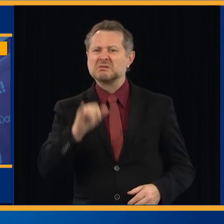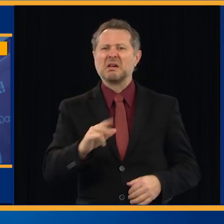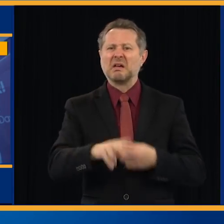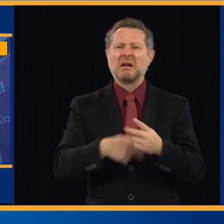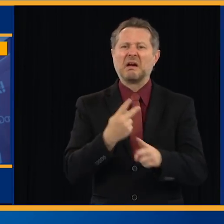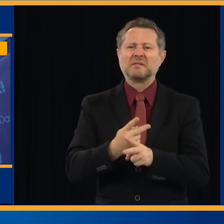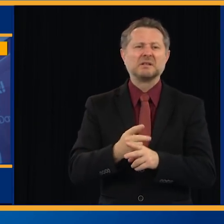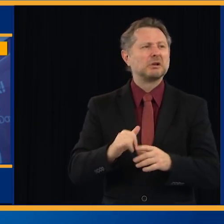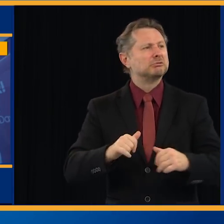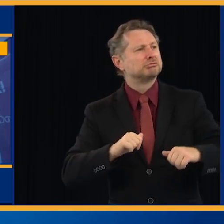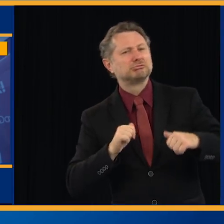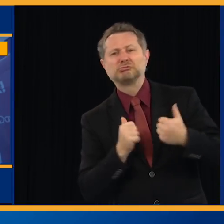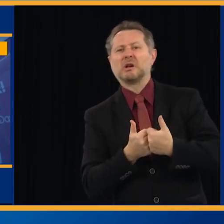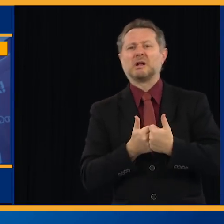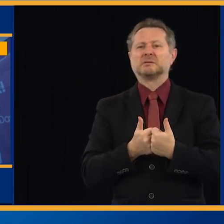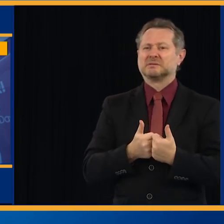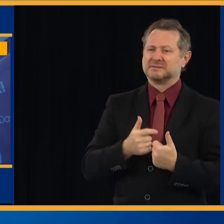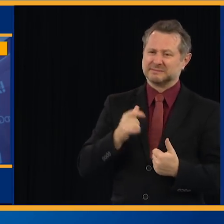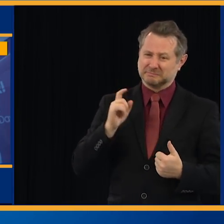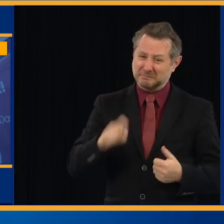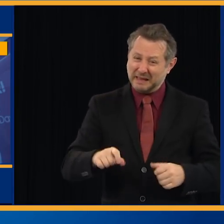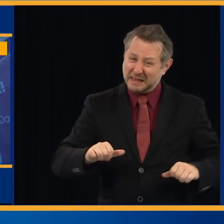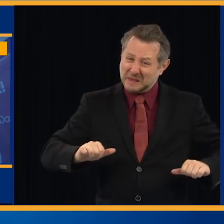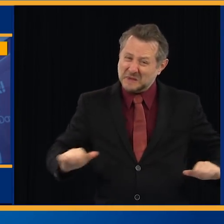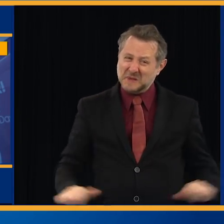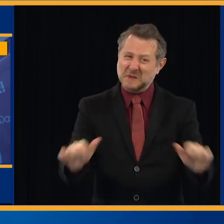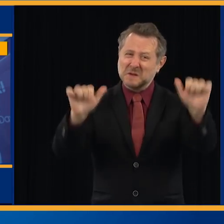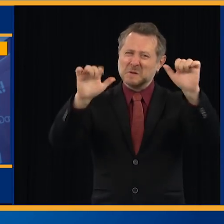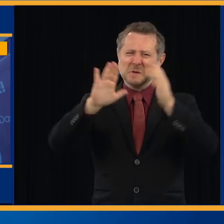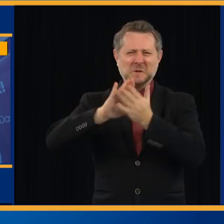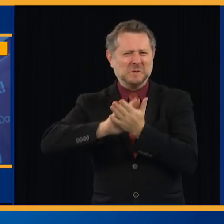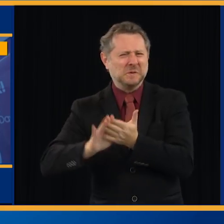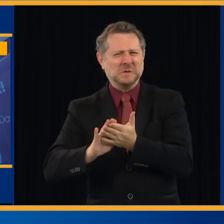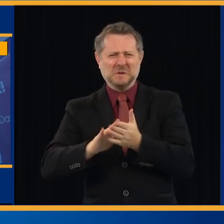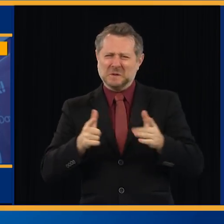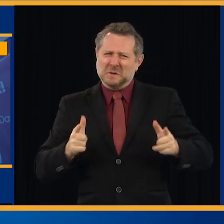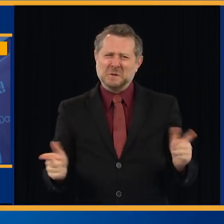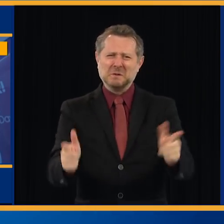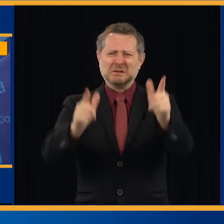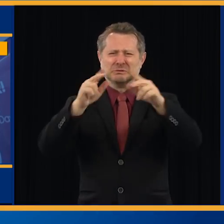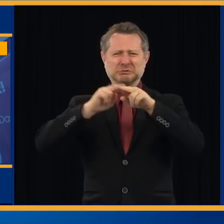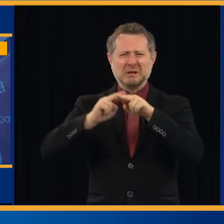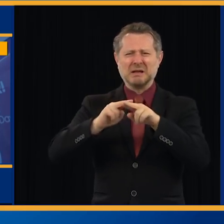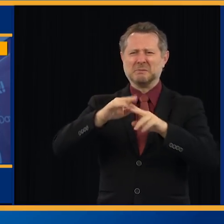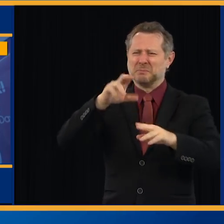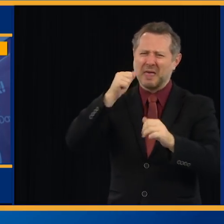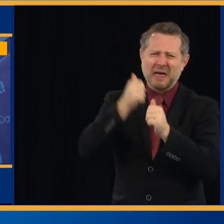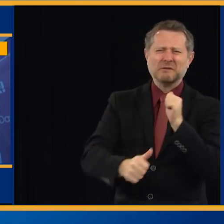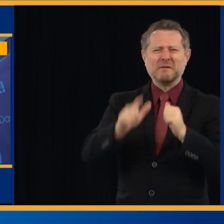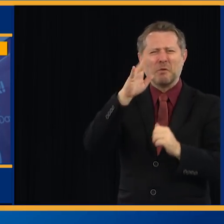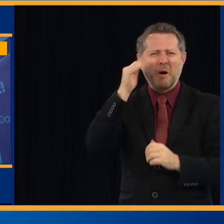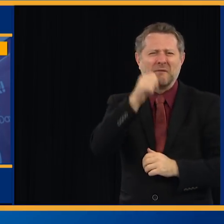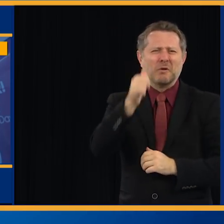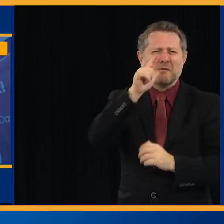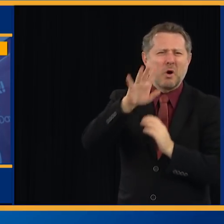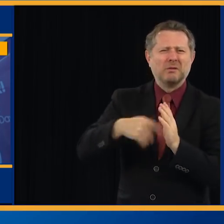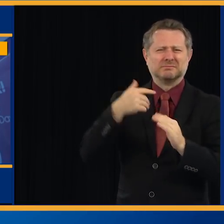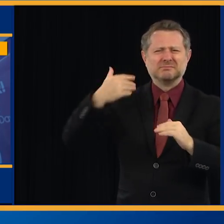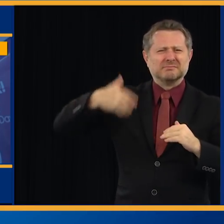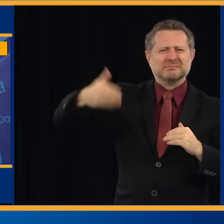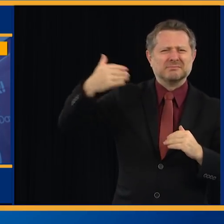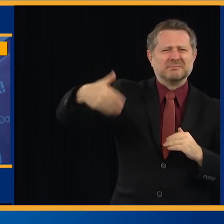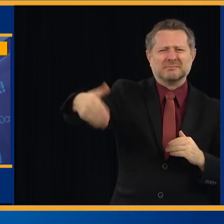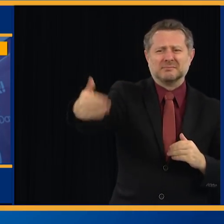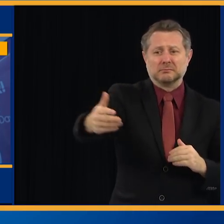every train every 24 hours. Disinfect. How do you even